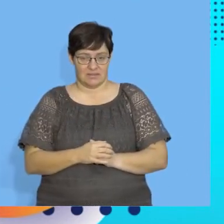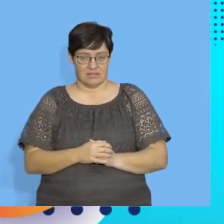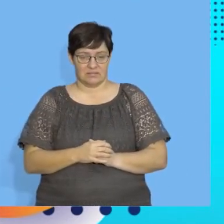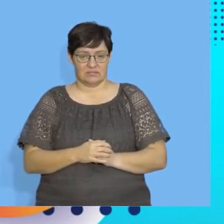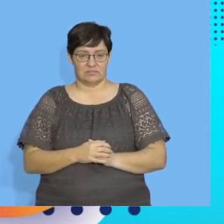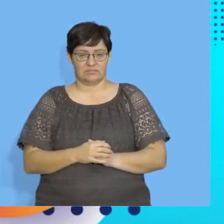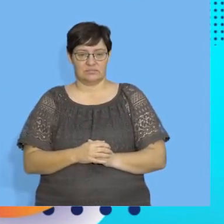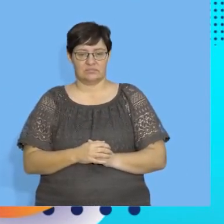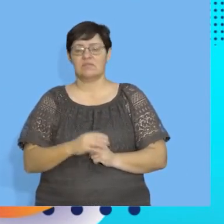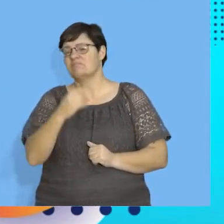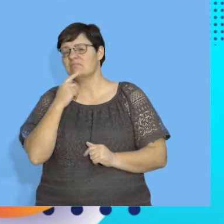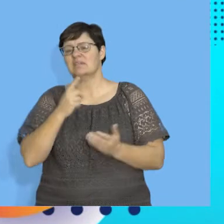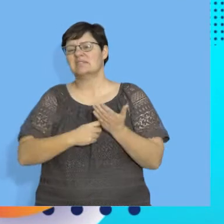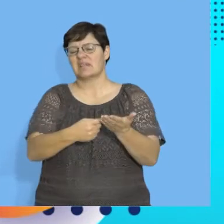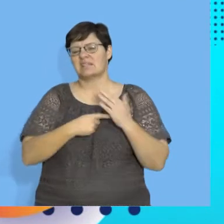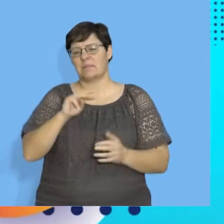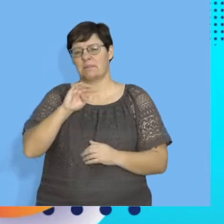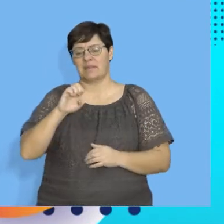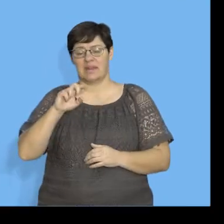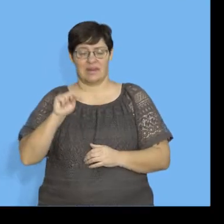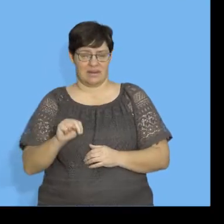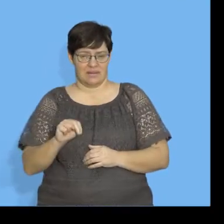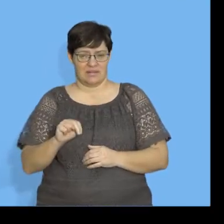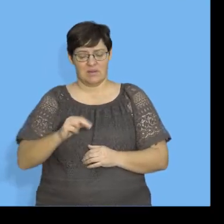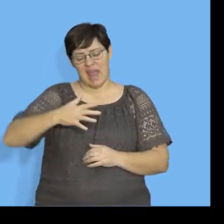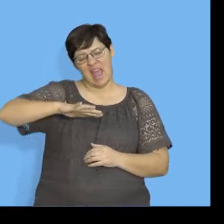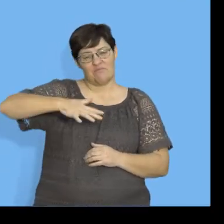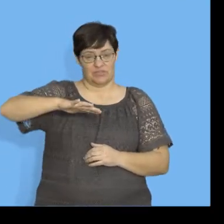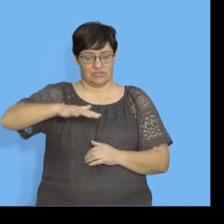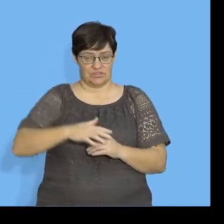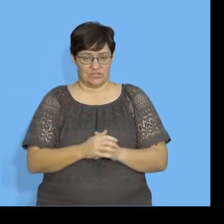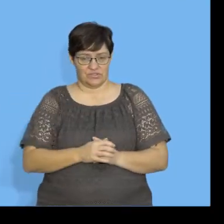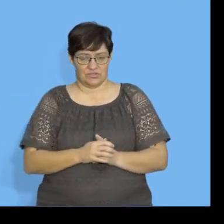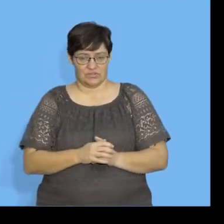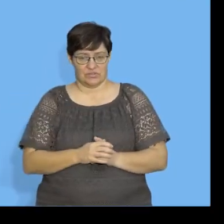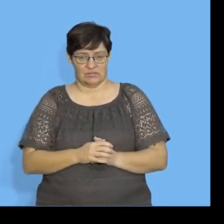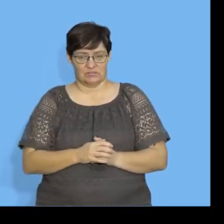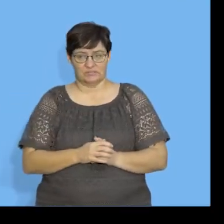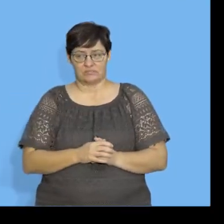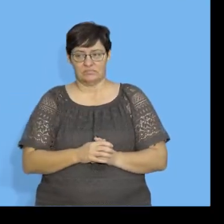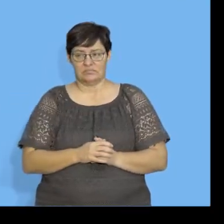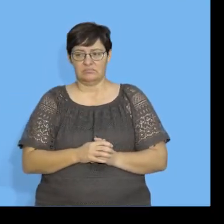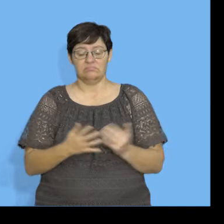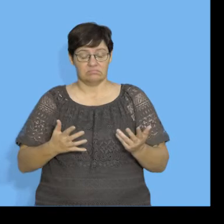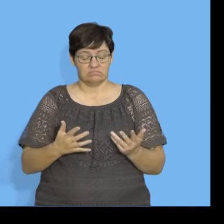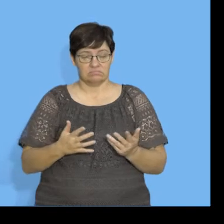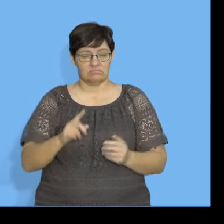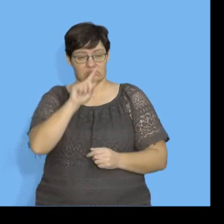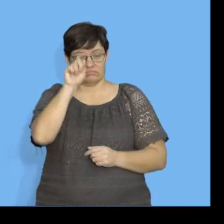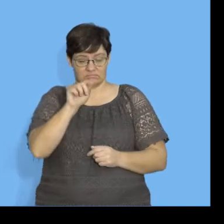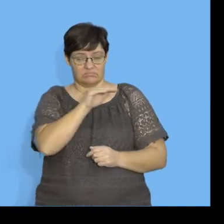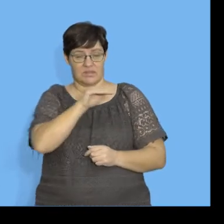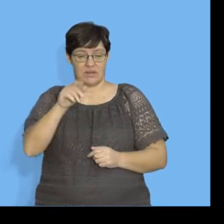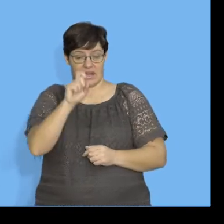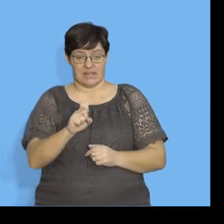when I talk about the mean, we talk about the average, denoted by x bar, if you remember.